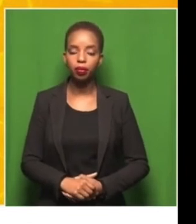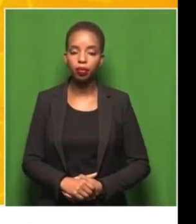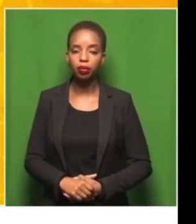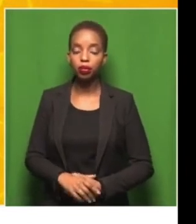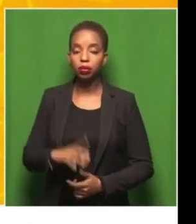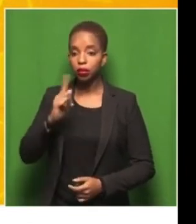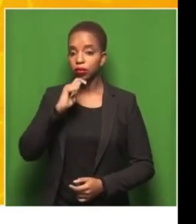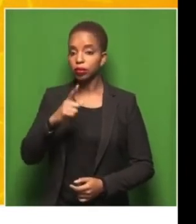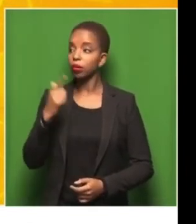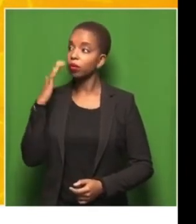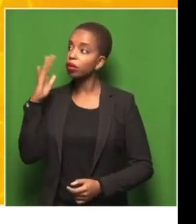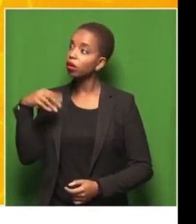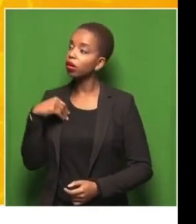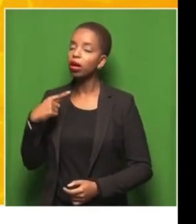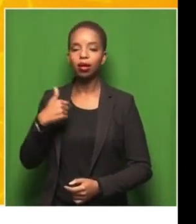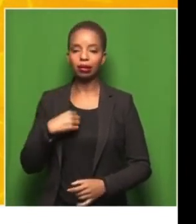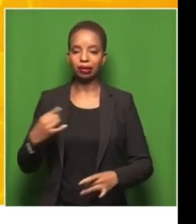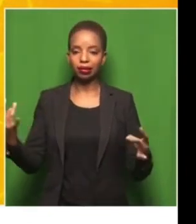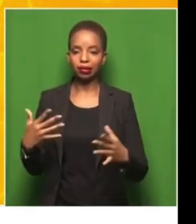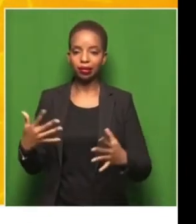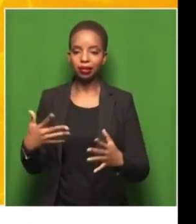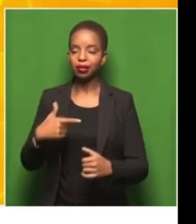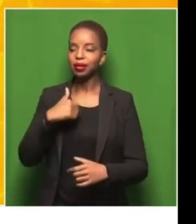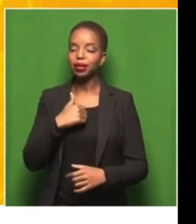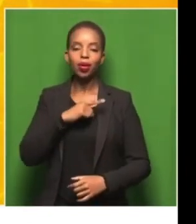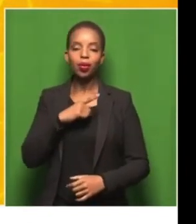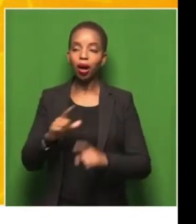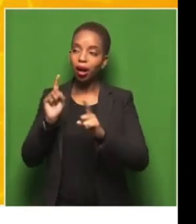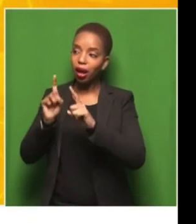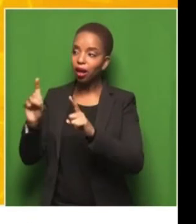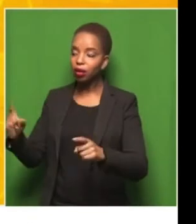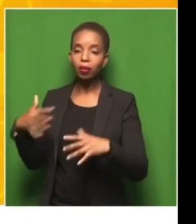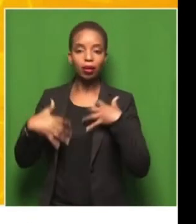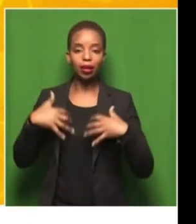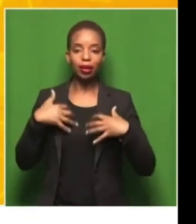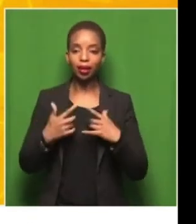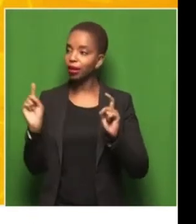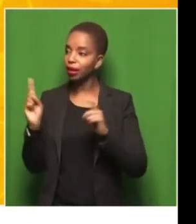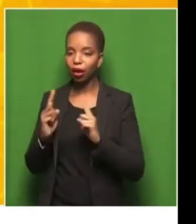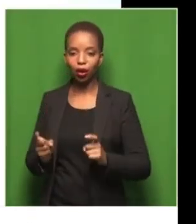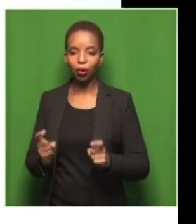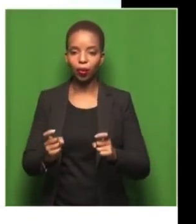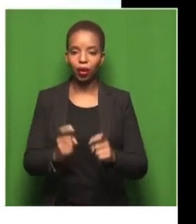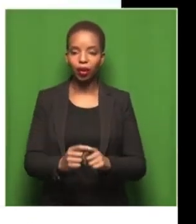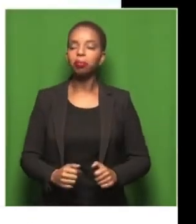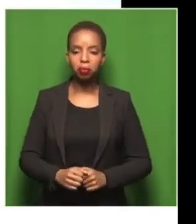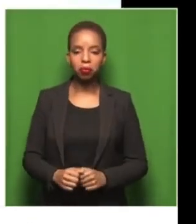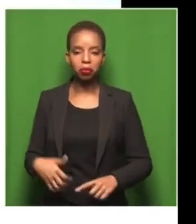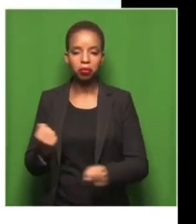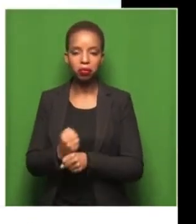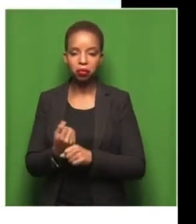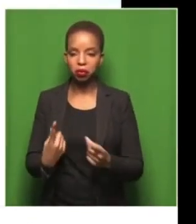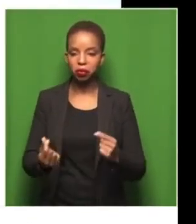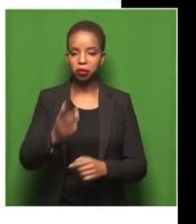away by how excited everyone was and how quickly everyone responded to the initiative. So I kind